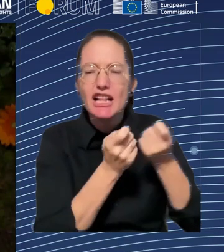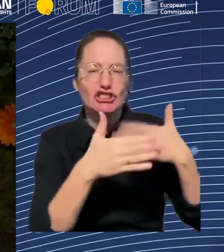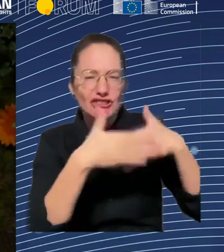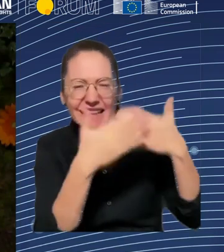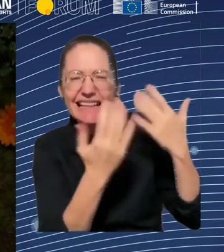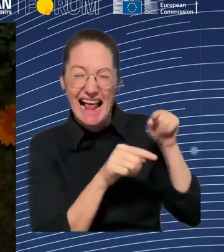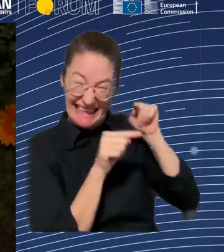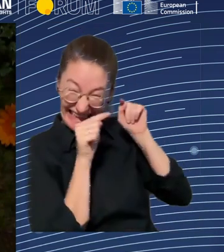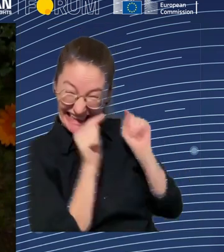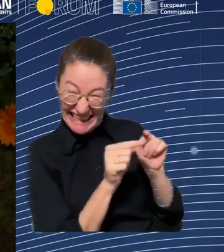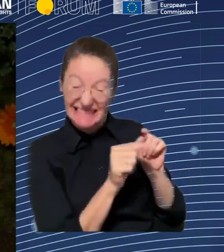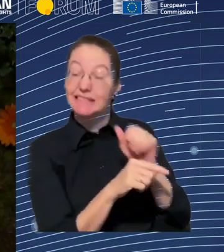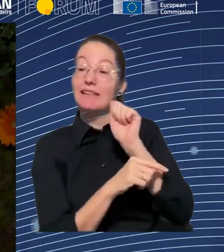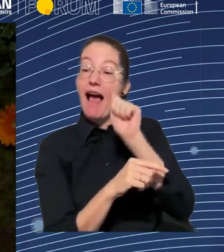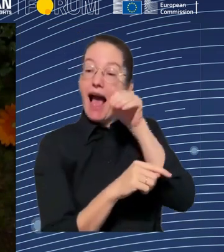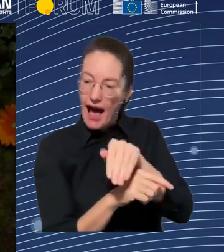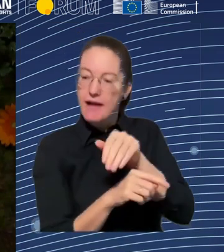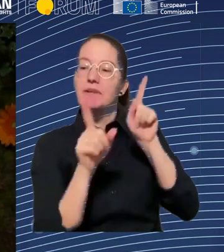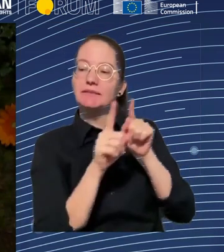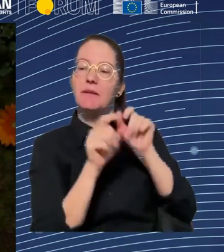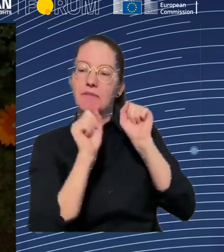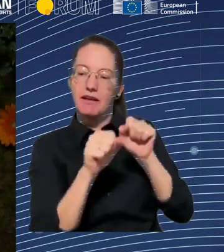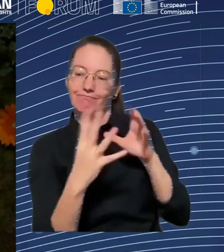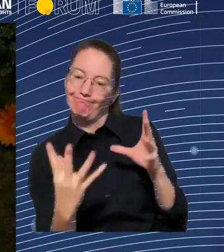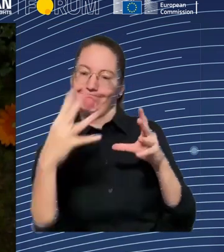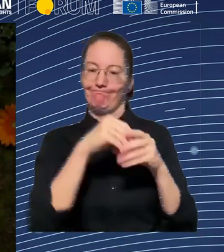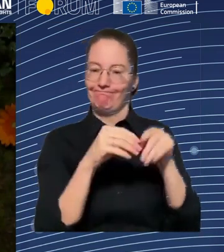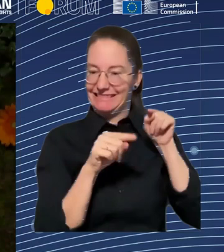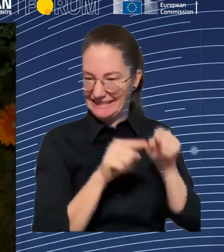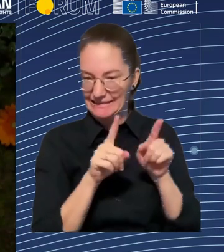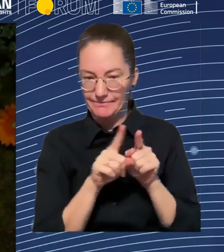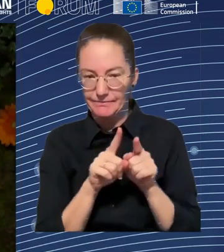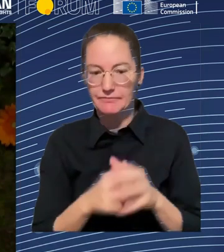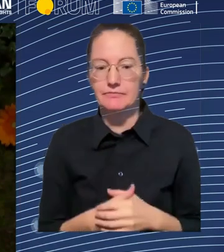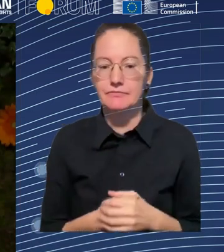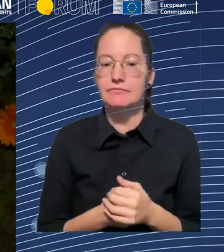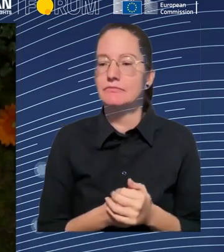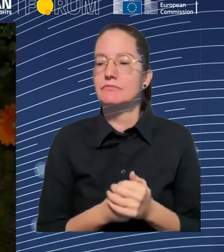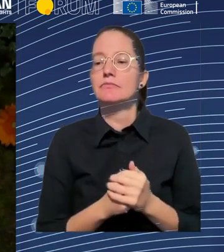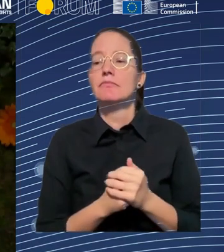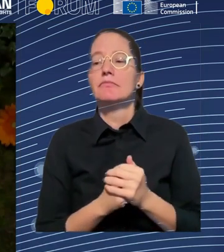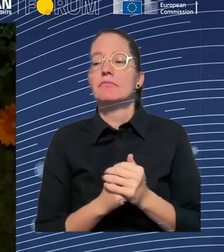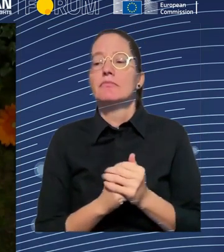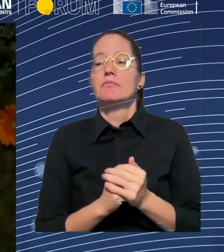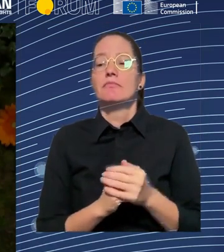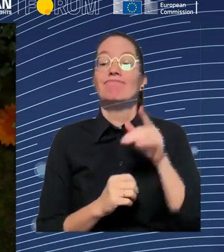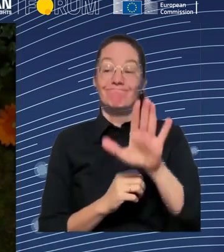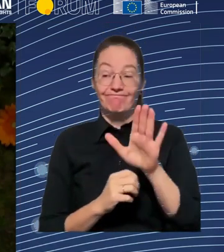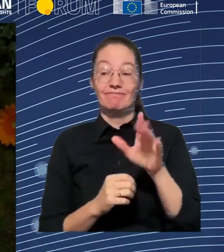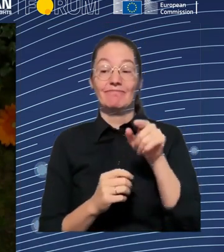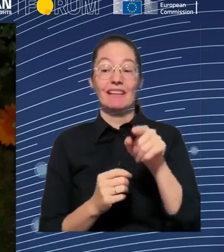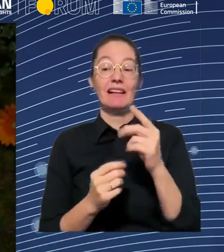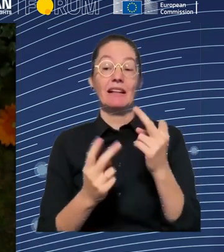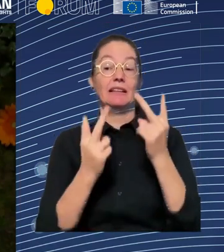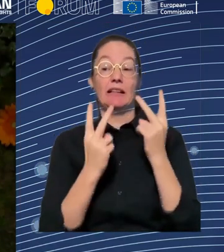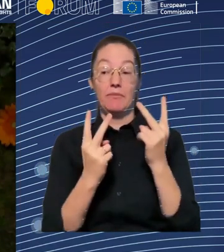Also, whilst a lot of people still think of algorithmic management as something quite freestanding, you sort of buy in the software to hire somebody, increasingly today